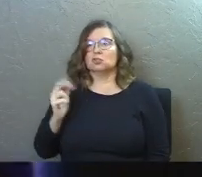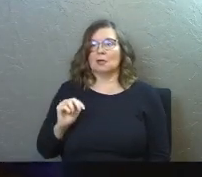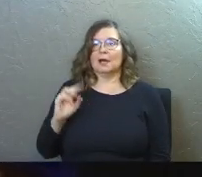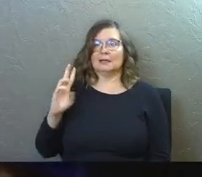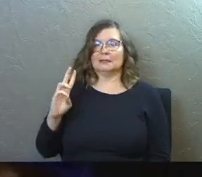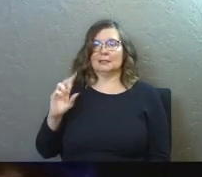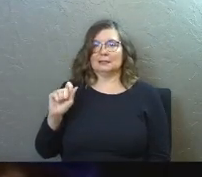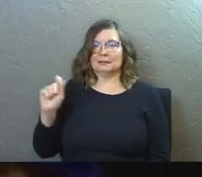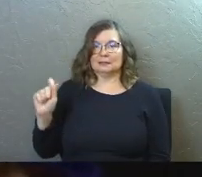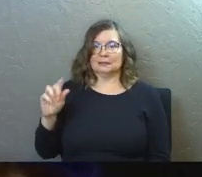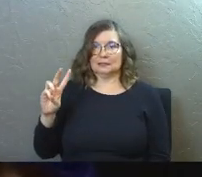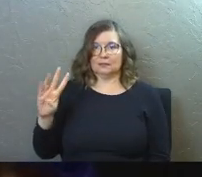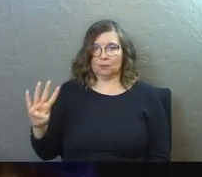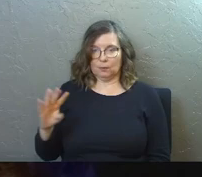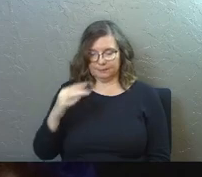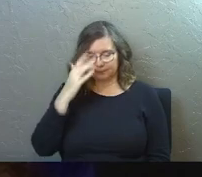64.